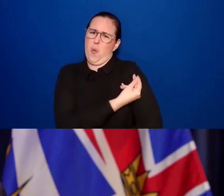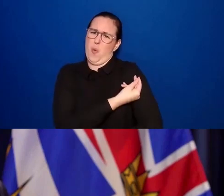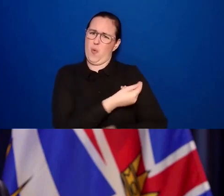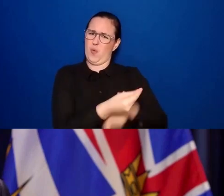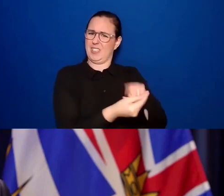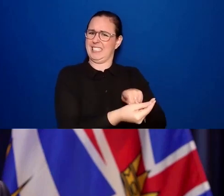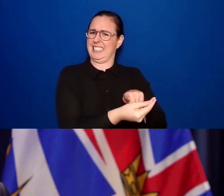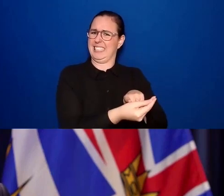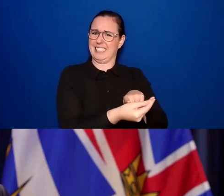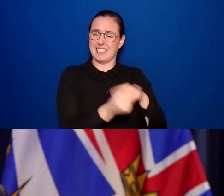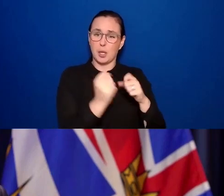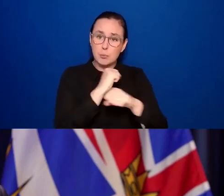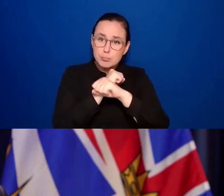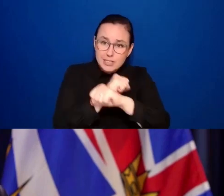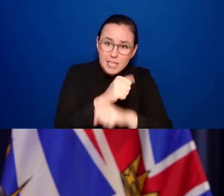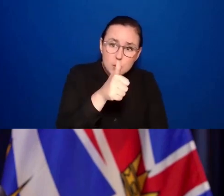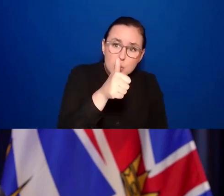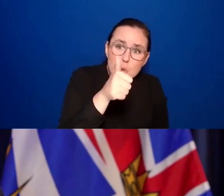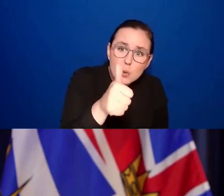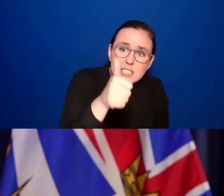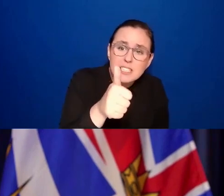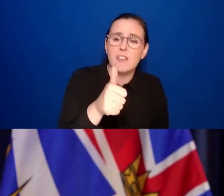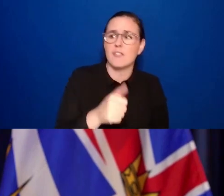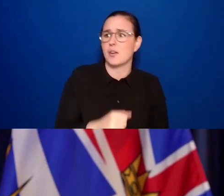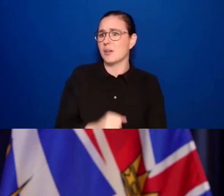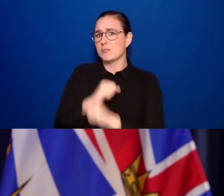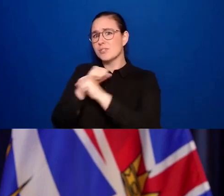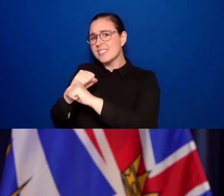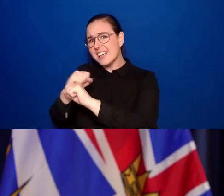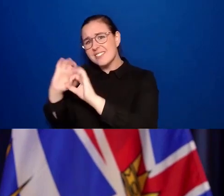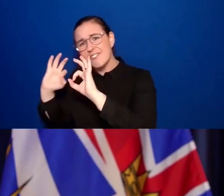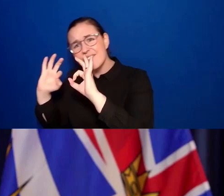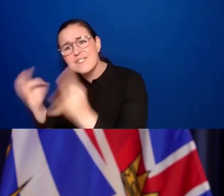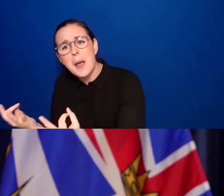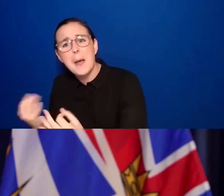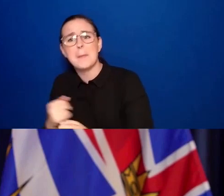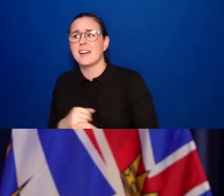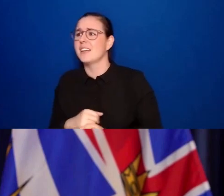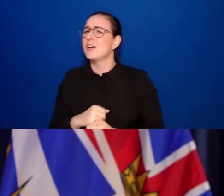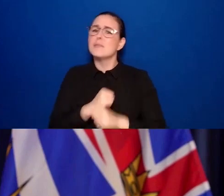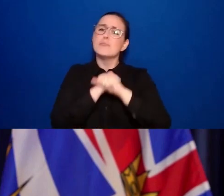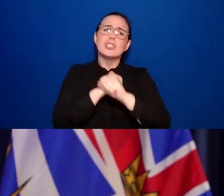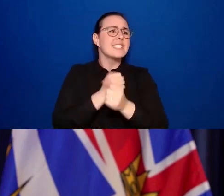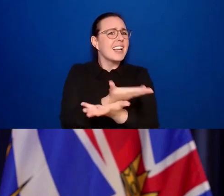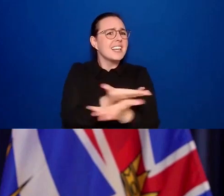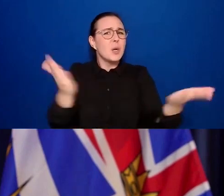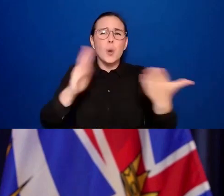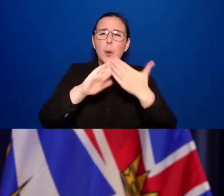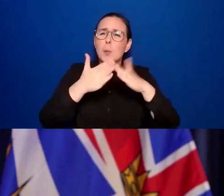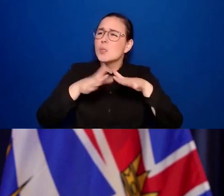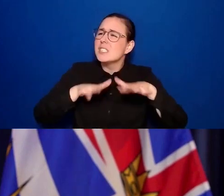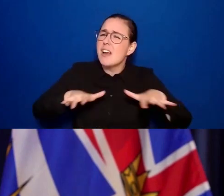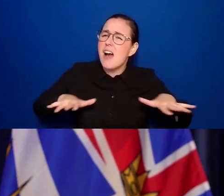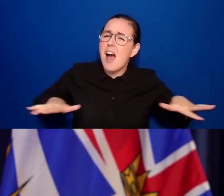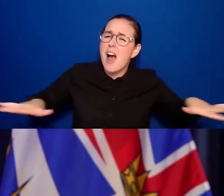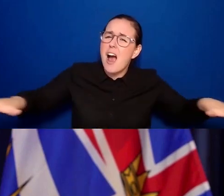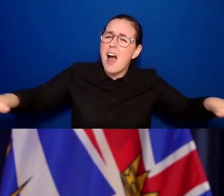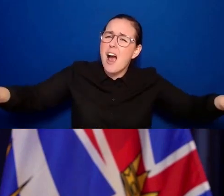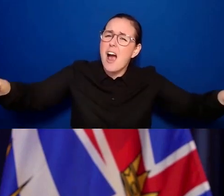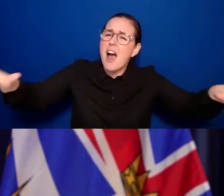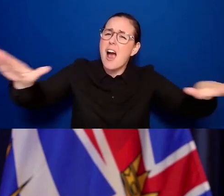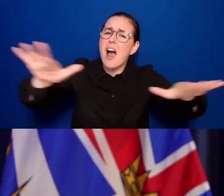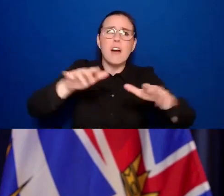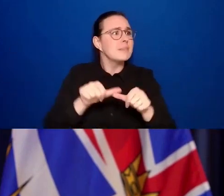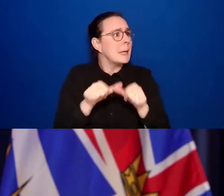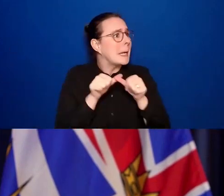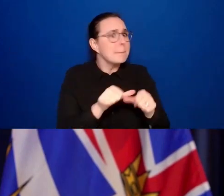to protect your families and allowing us all to move forward, keeping our economy going, making sure that jobs are still there for people as